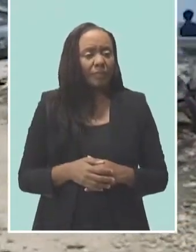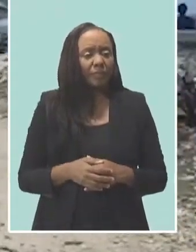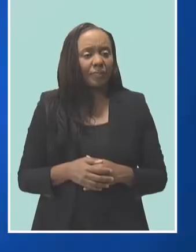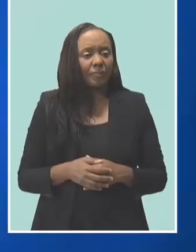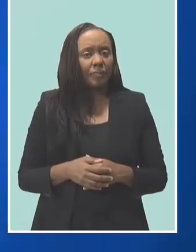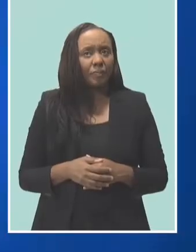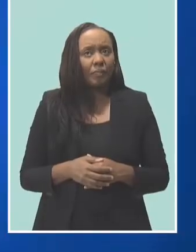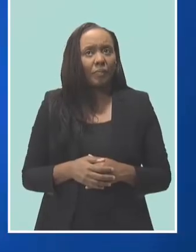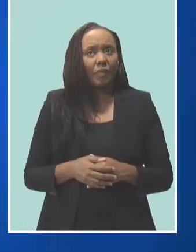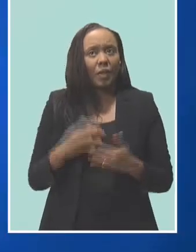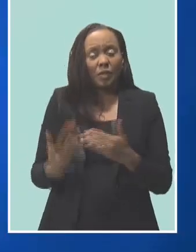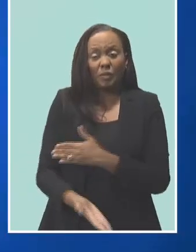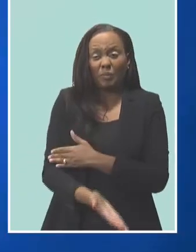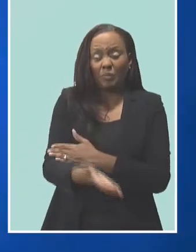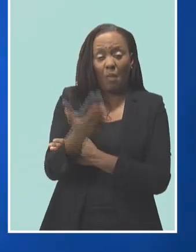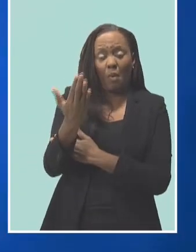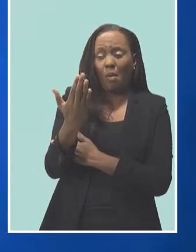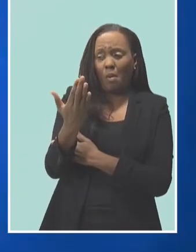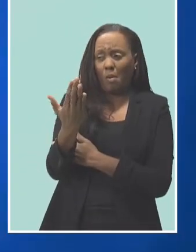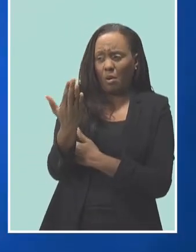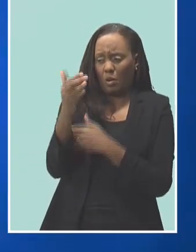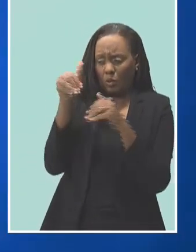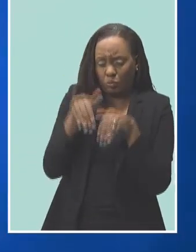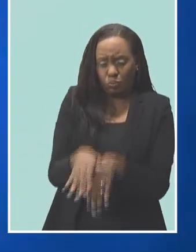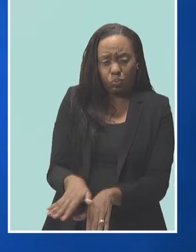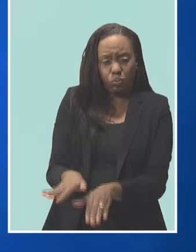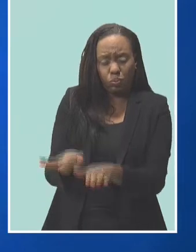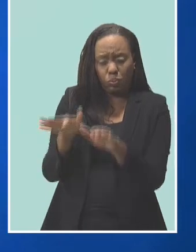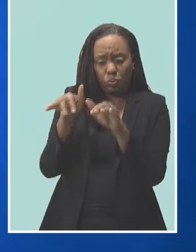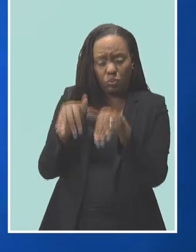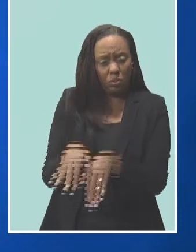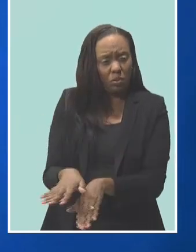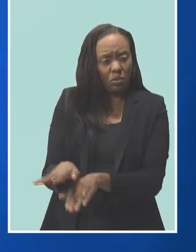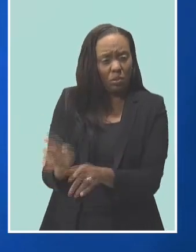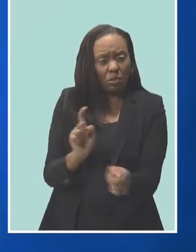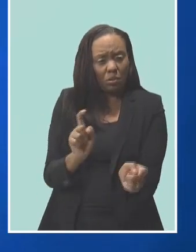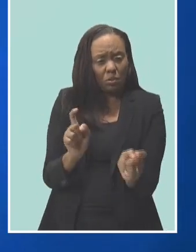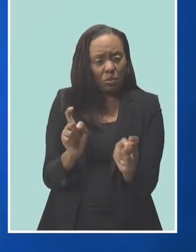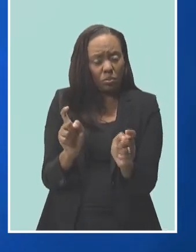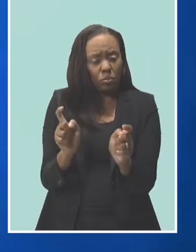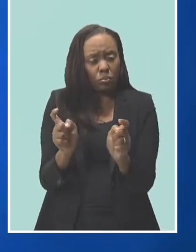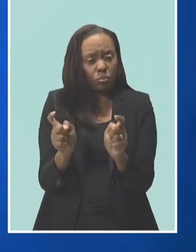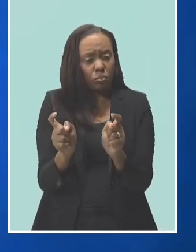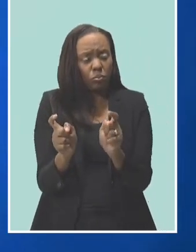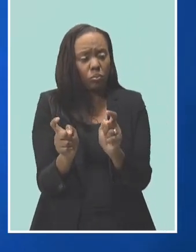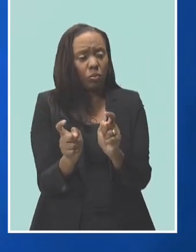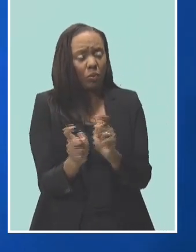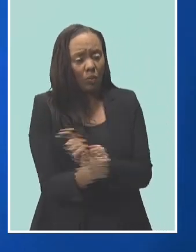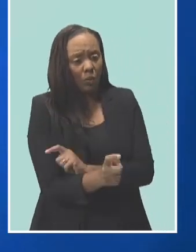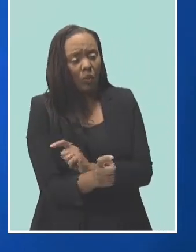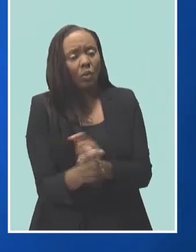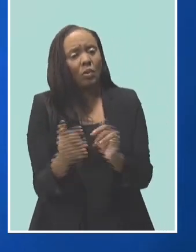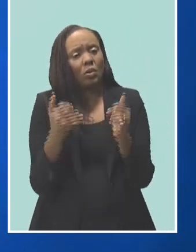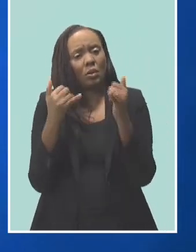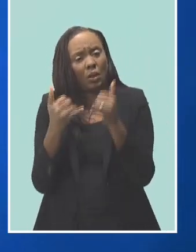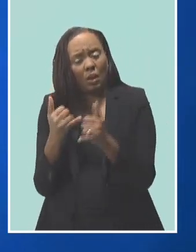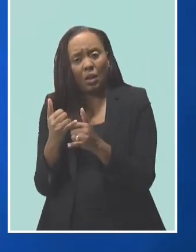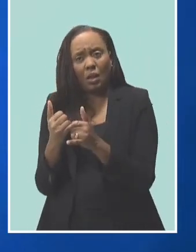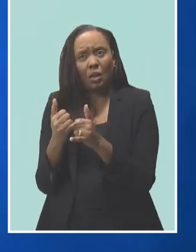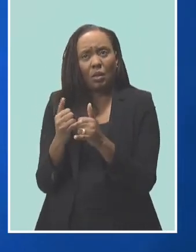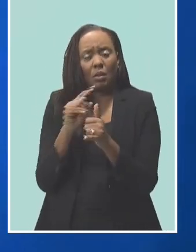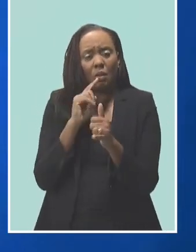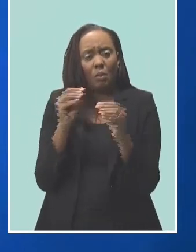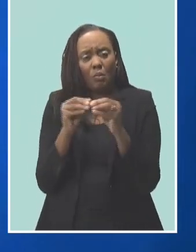This morning, now, the current has changed. There's a slight on the tour coming from the north now, and